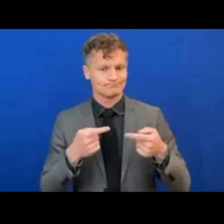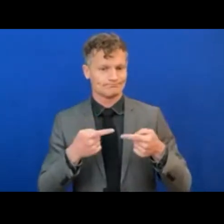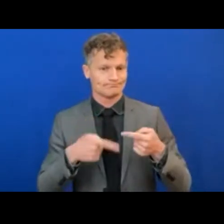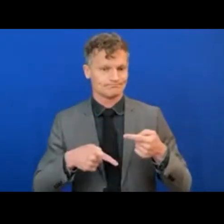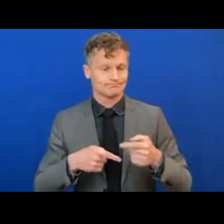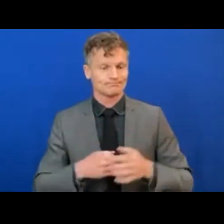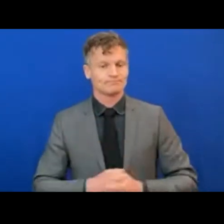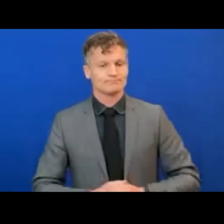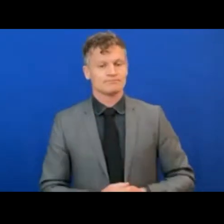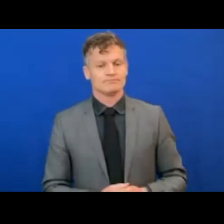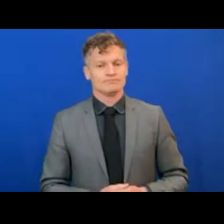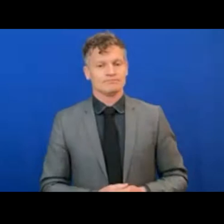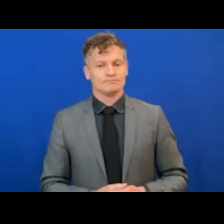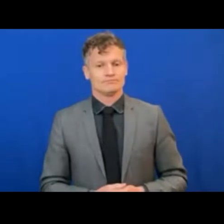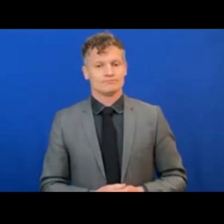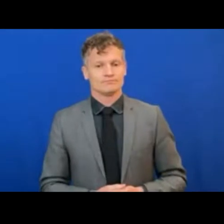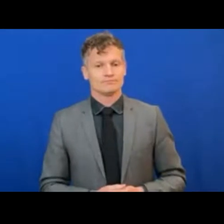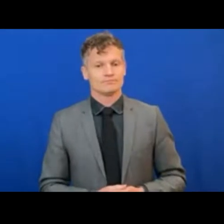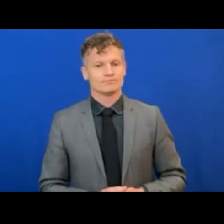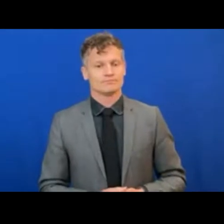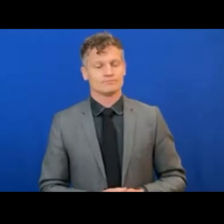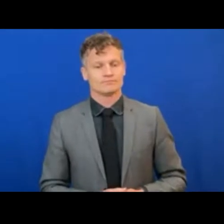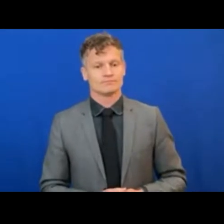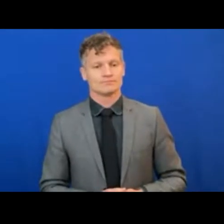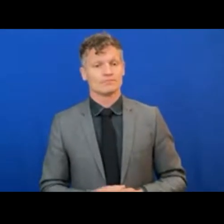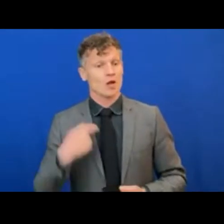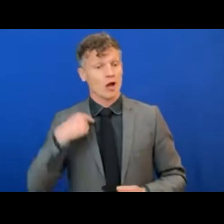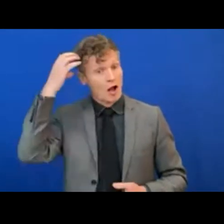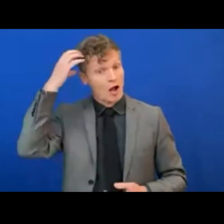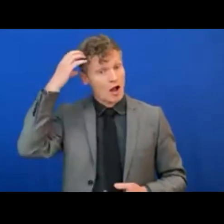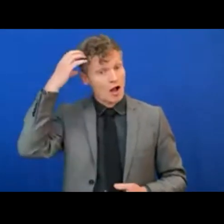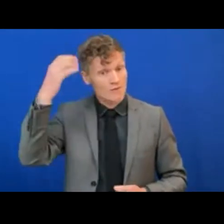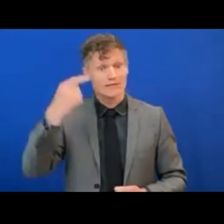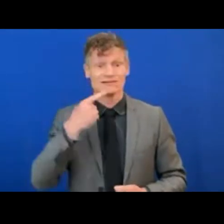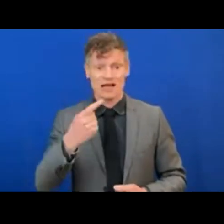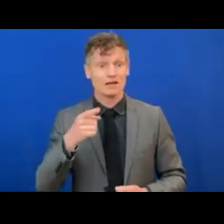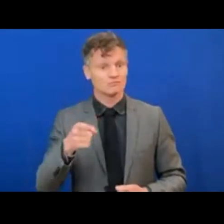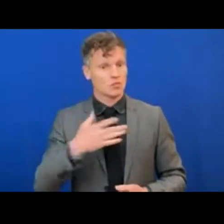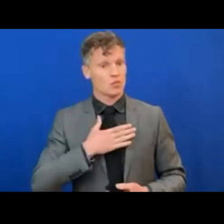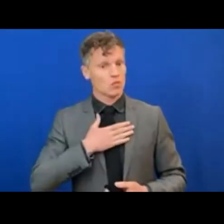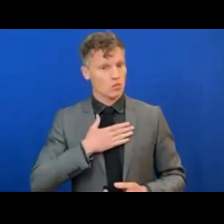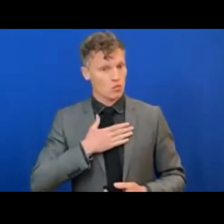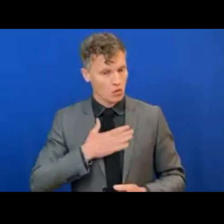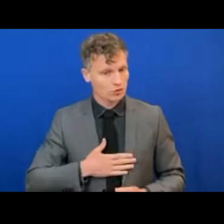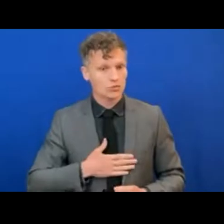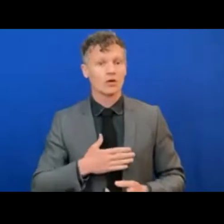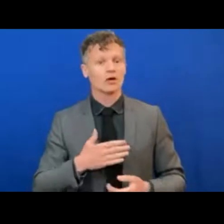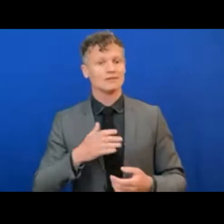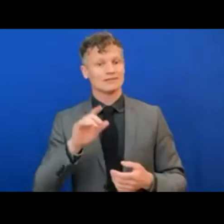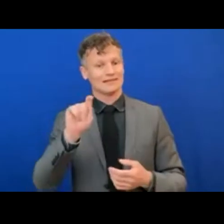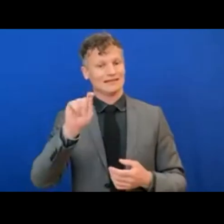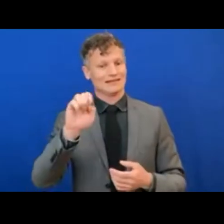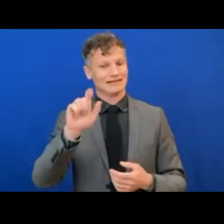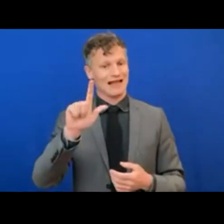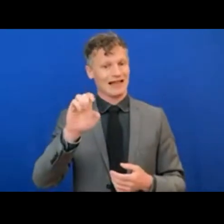liberalization. The government has announced its intention to liberalization to the telecom sector and the process